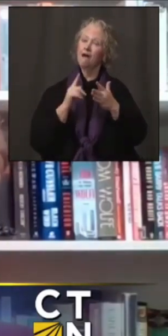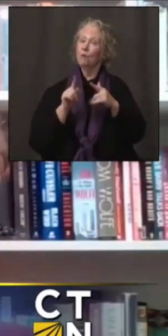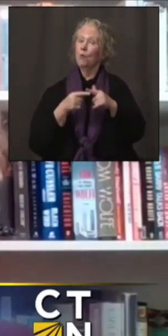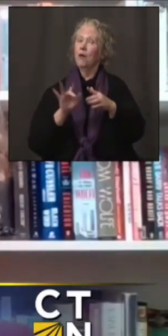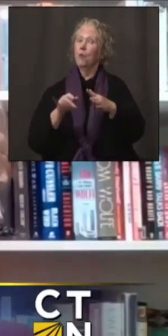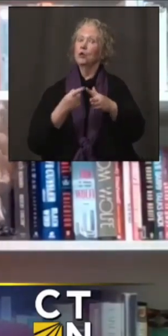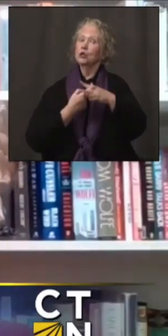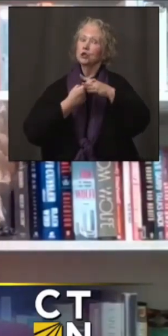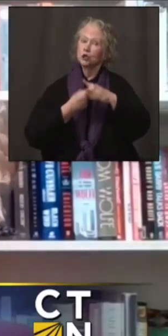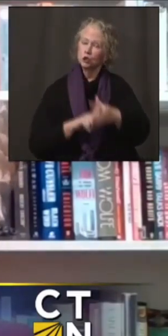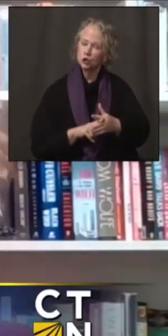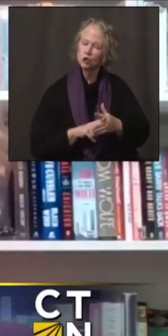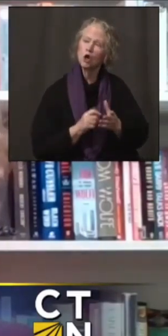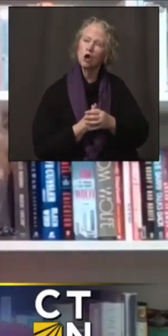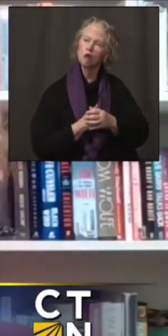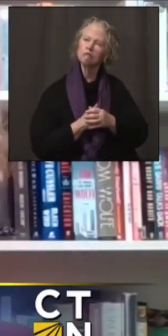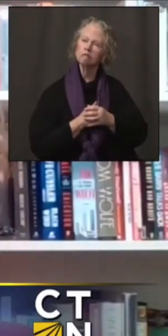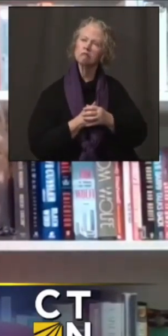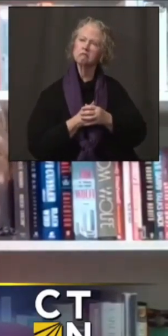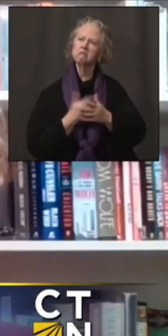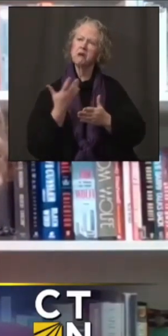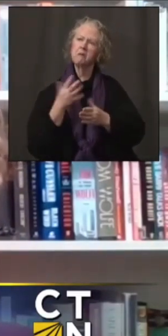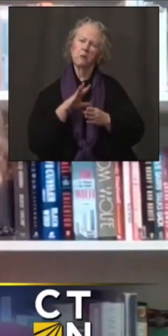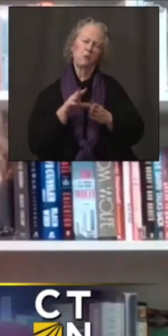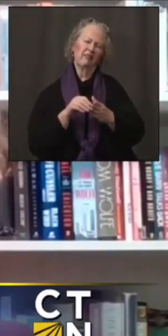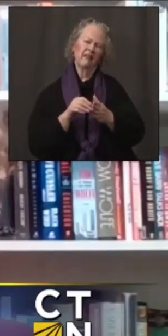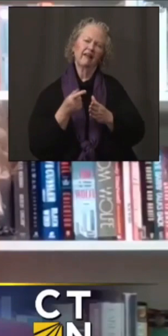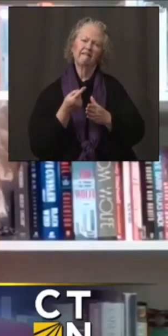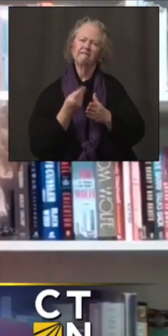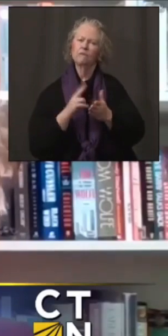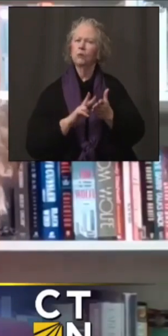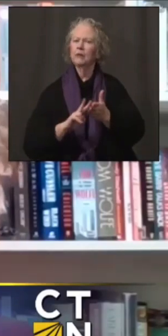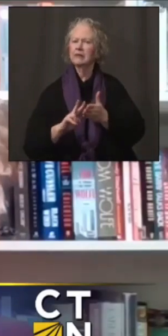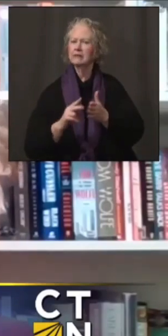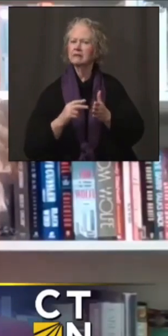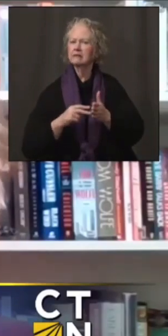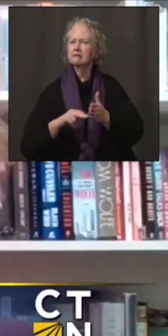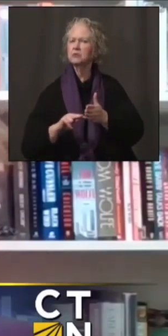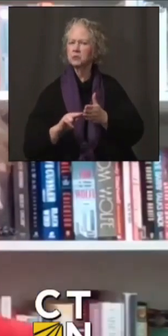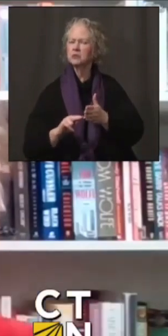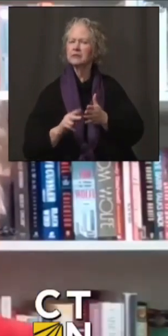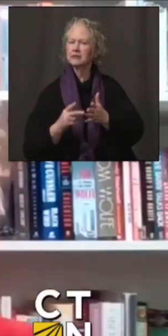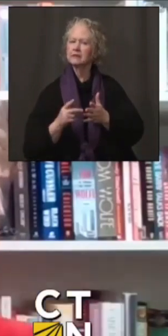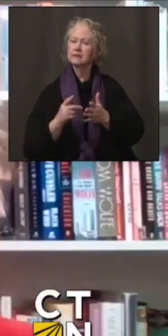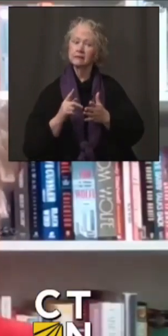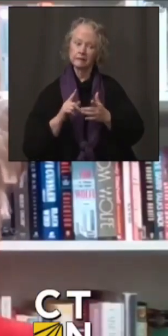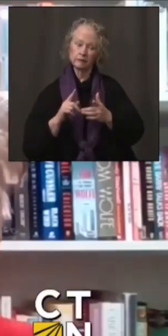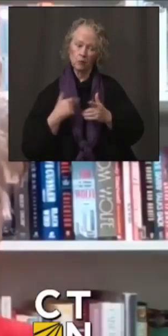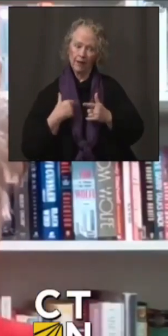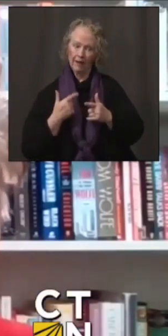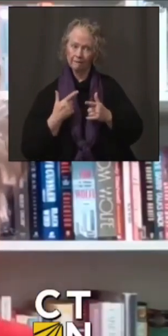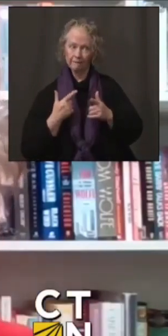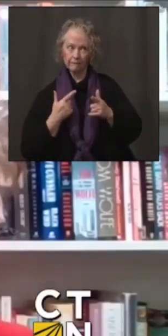um, uh, over the course of the next couple of weeks. As soon as we determine when, uh, to start rolling in the 1B